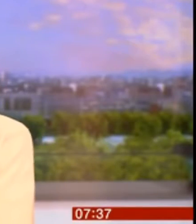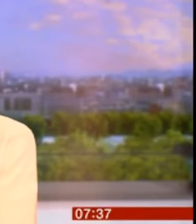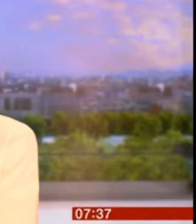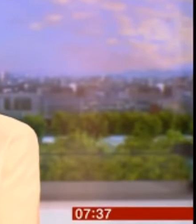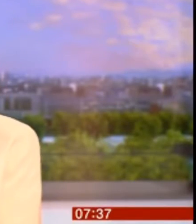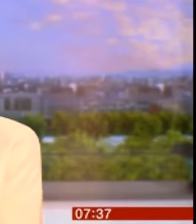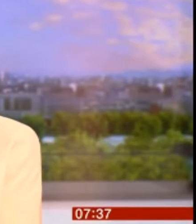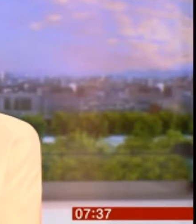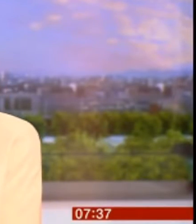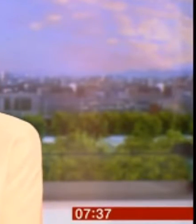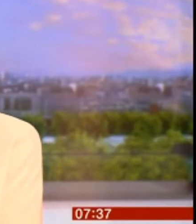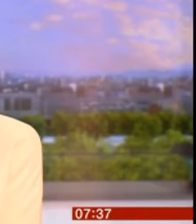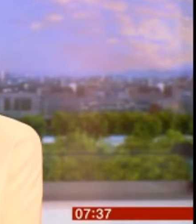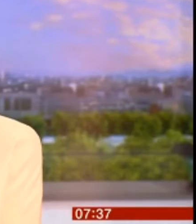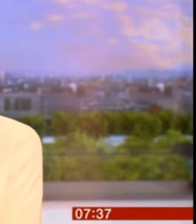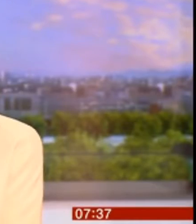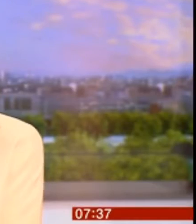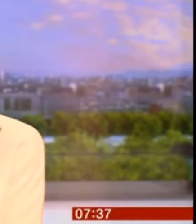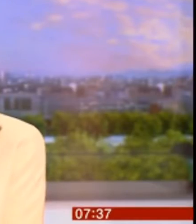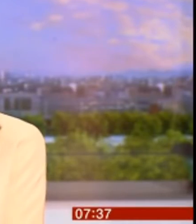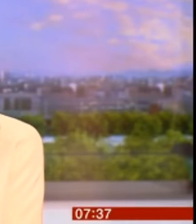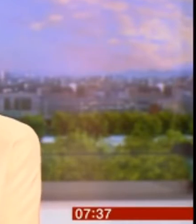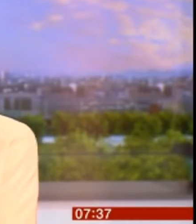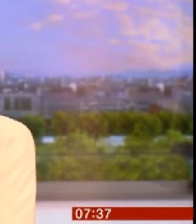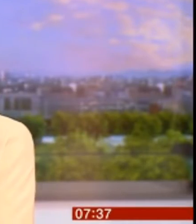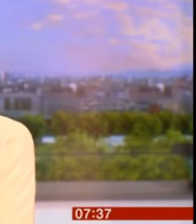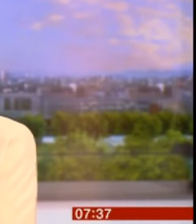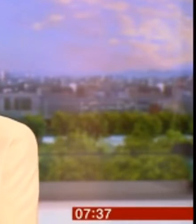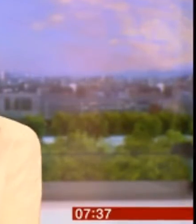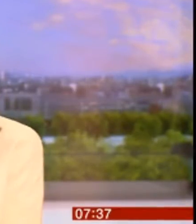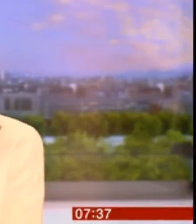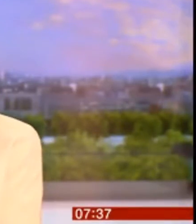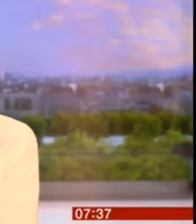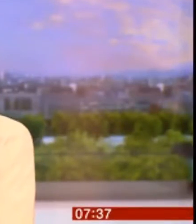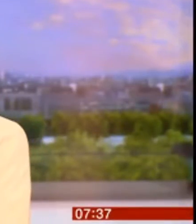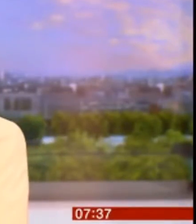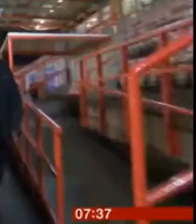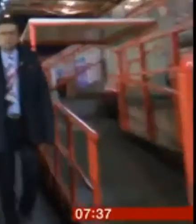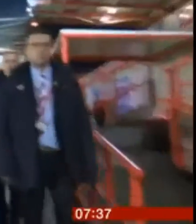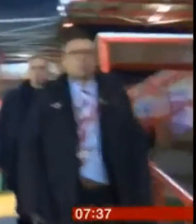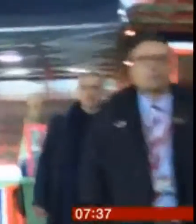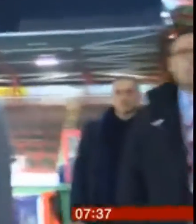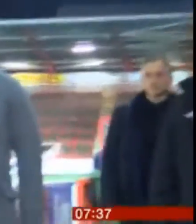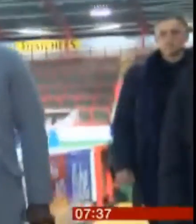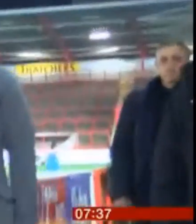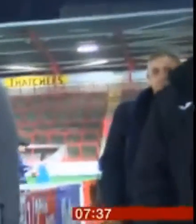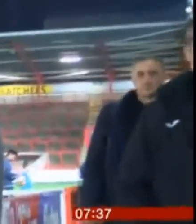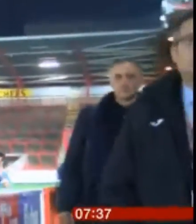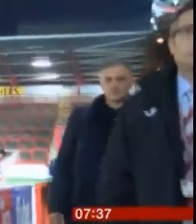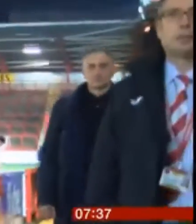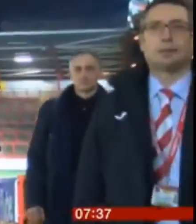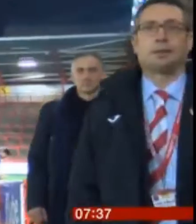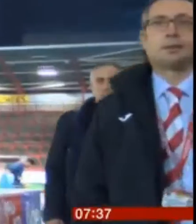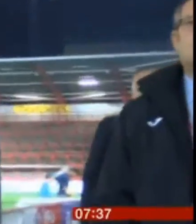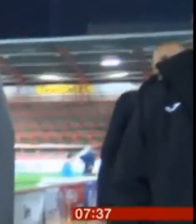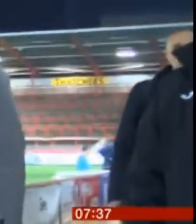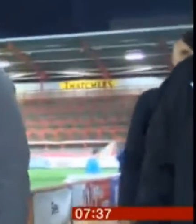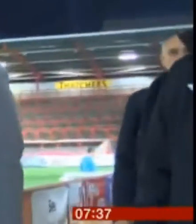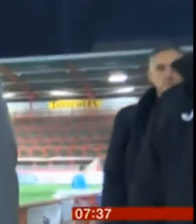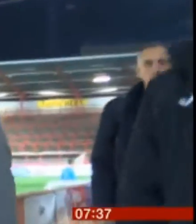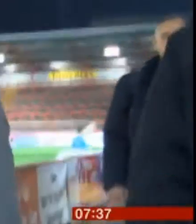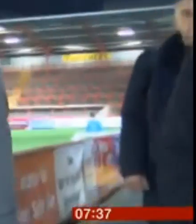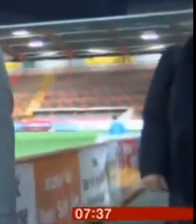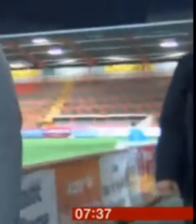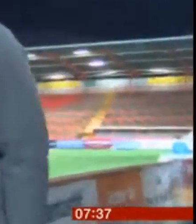We'll look forward to that. Sol Campbell has his first job in management. The former England defender has been given the job at Macclesfield Town. They're the bottom of the Football League.